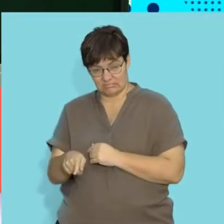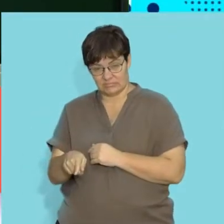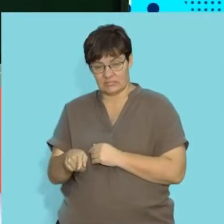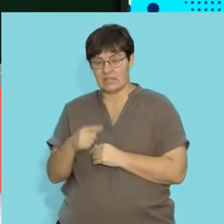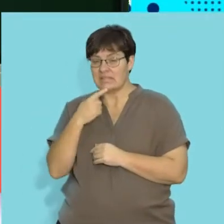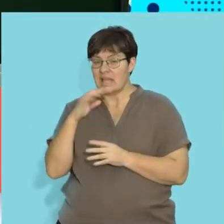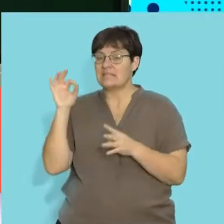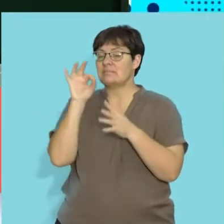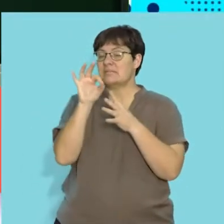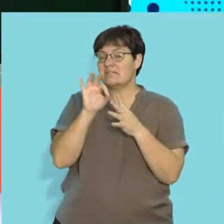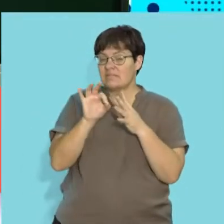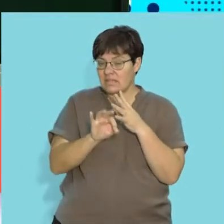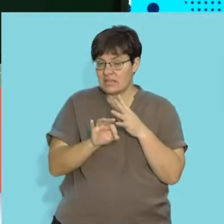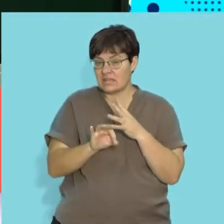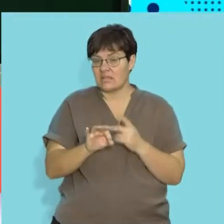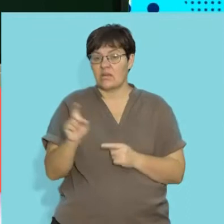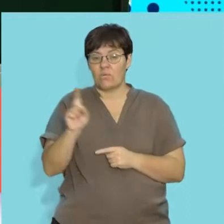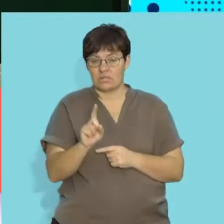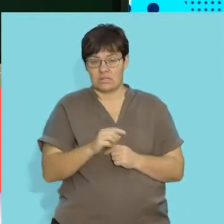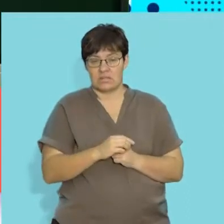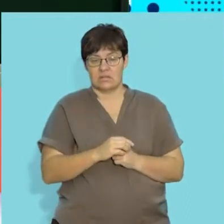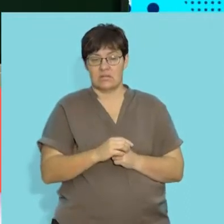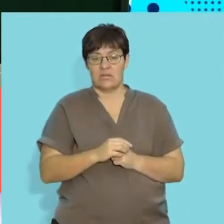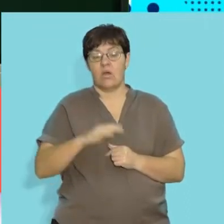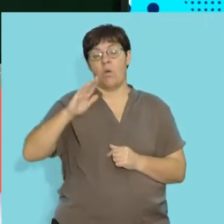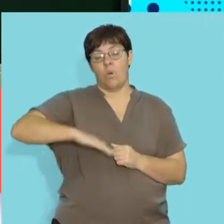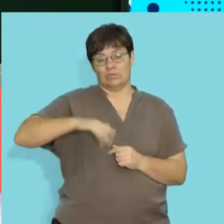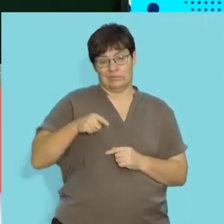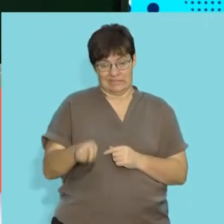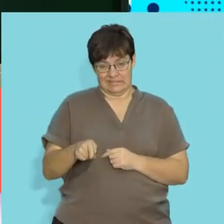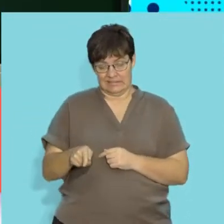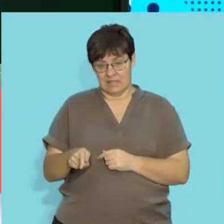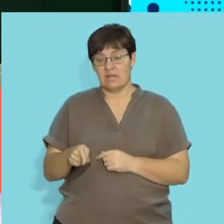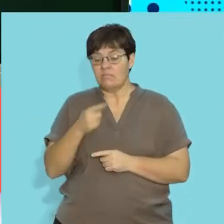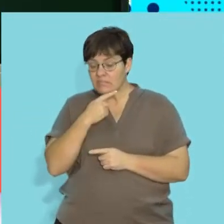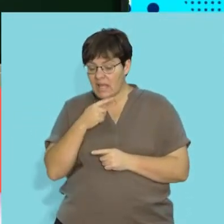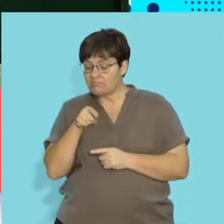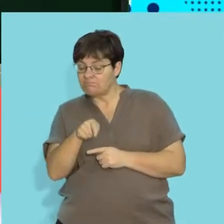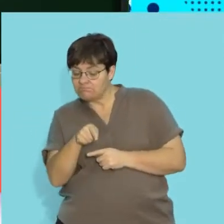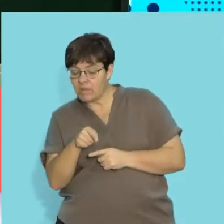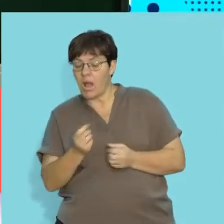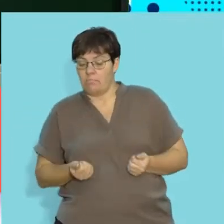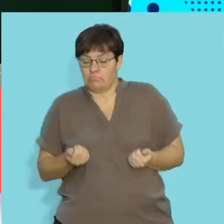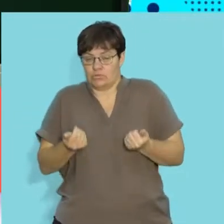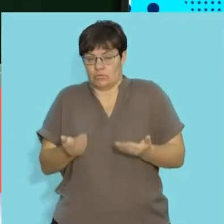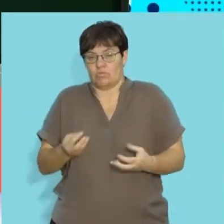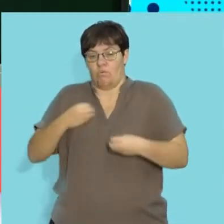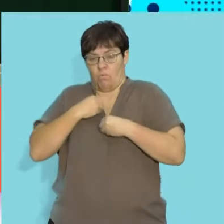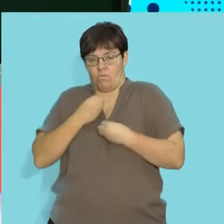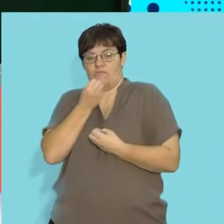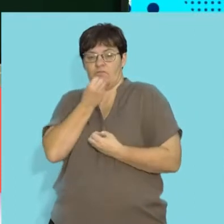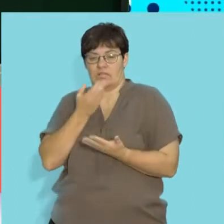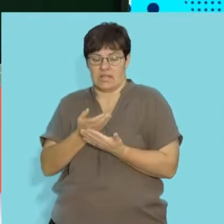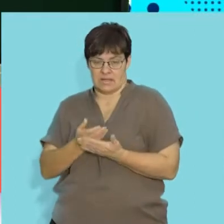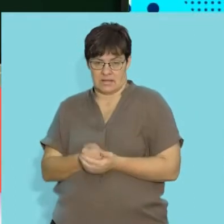We mentioned specifically in this segment, we refer to the autotrophs. And we discussed that these are individuals capable of producing their